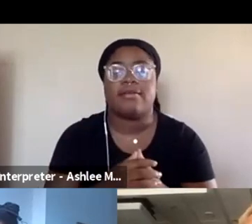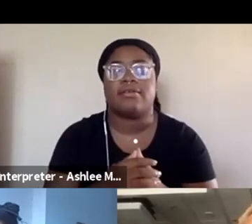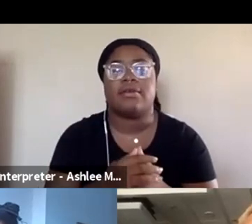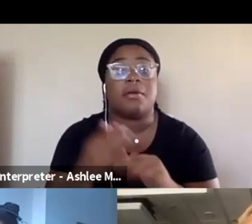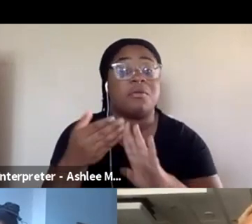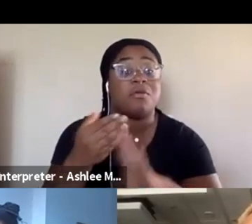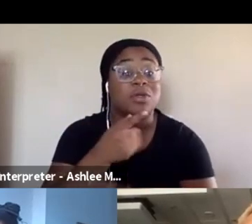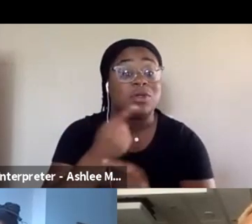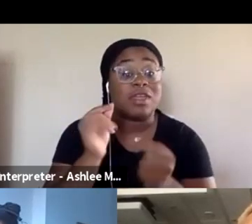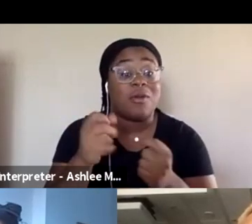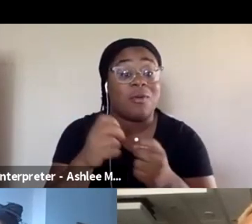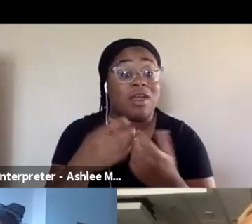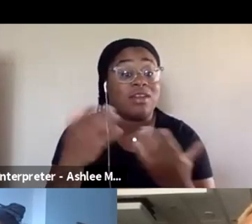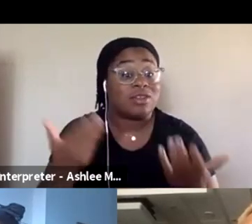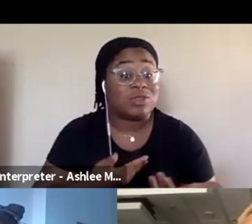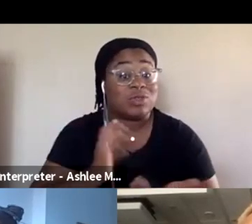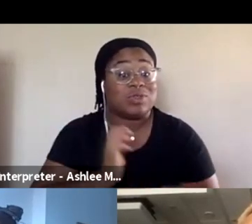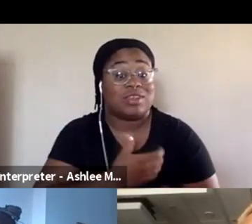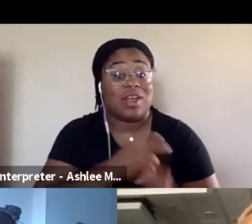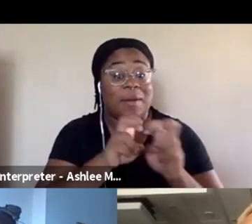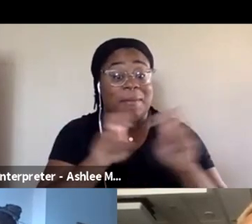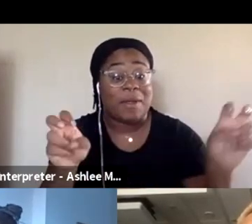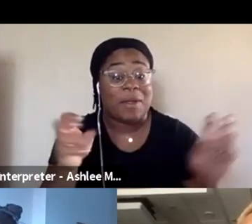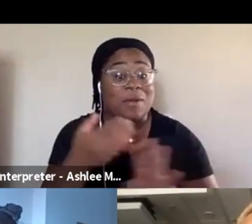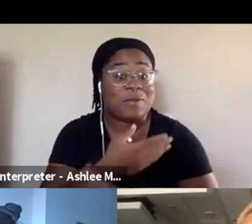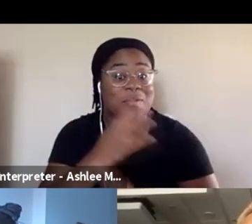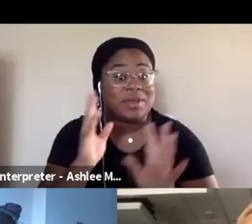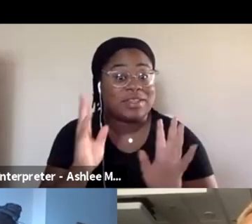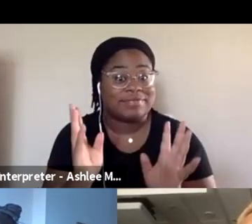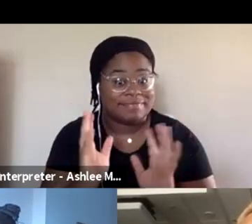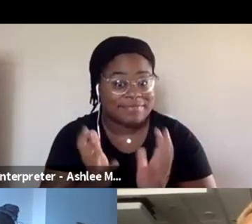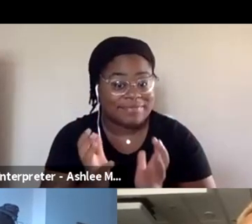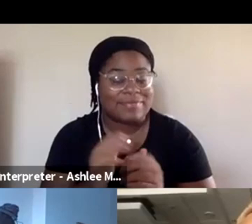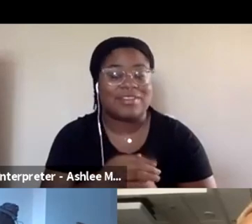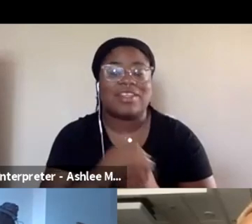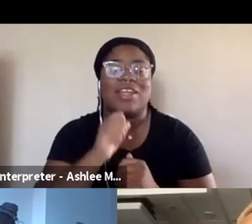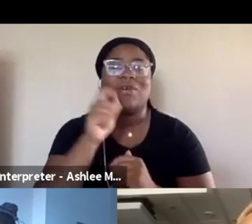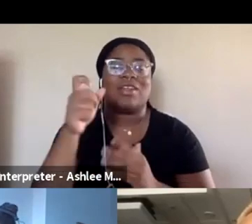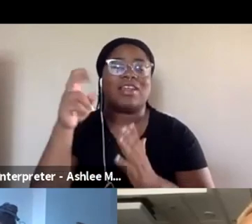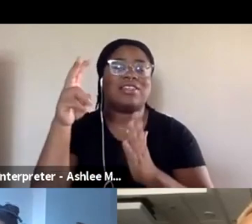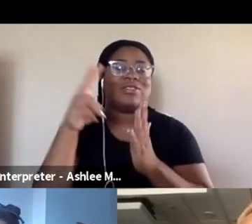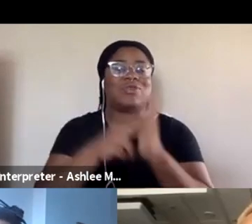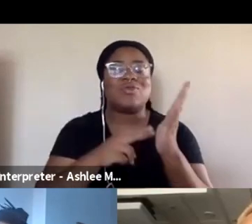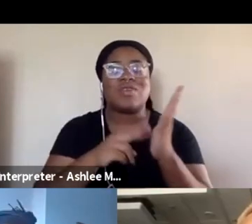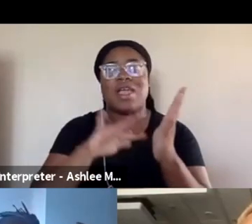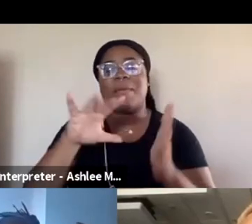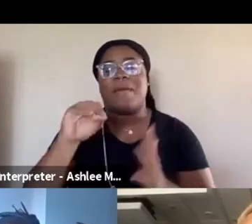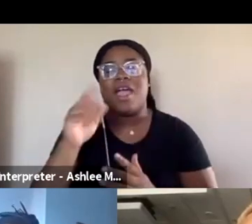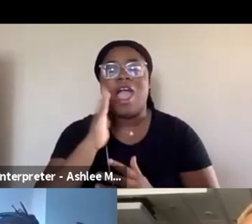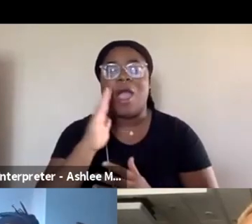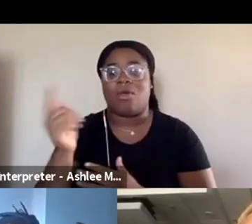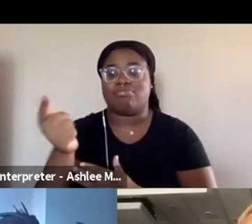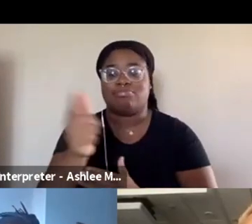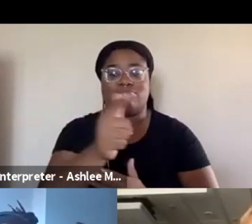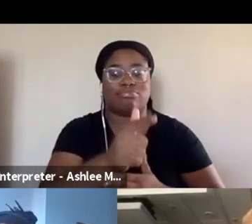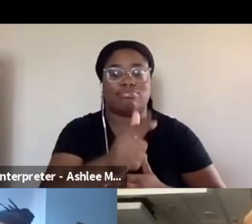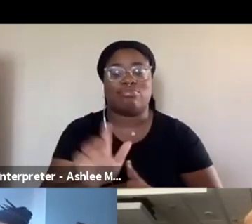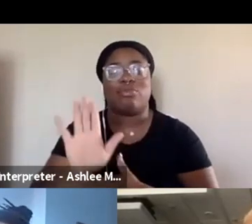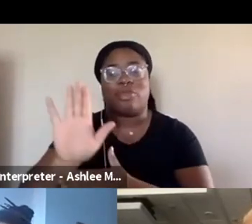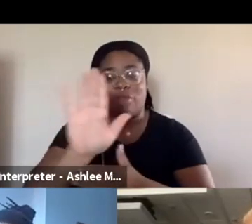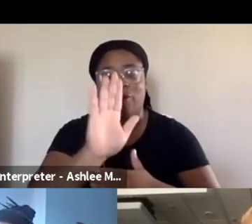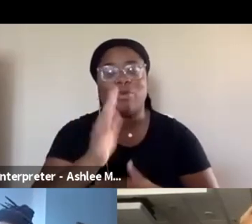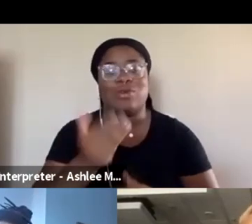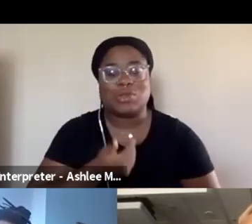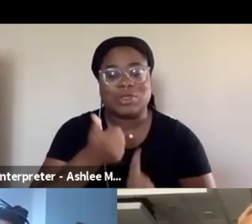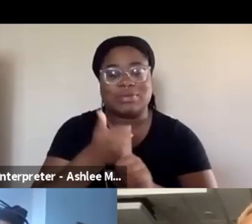introduce the panel and who we're going to be talking to. So that I don't have to read some stuffy bio. I'm going to have everyone introduce themselves. So